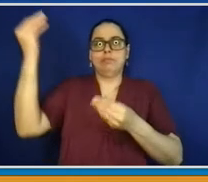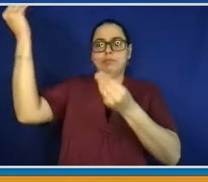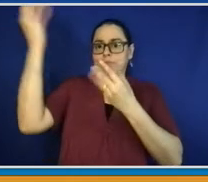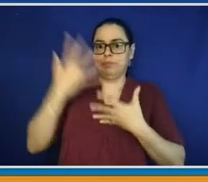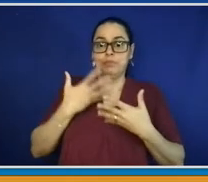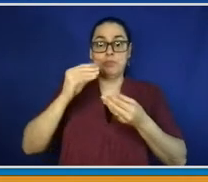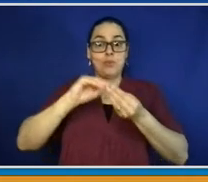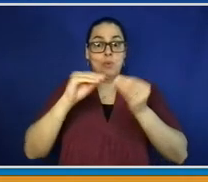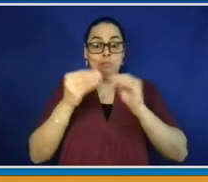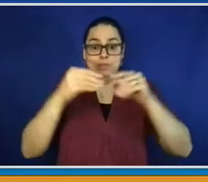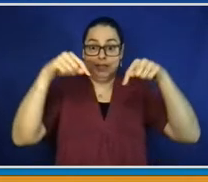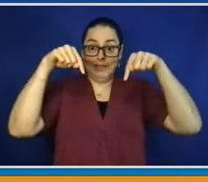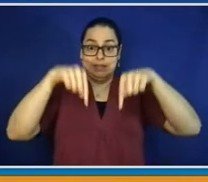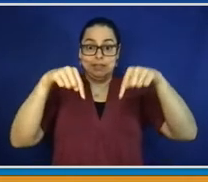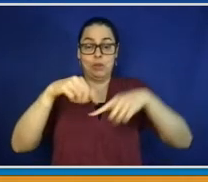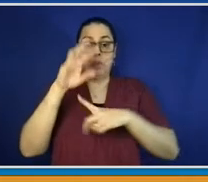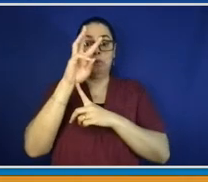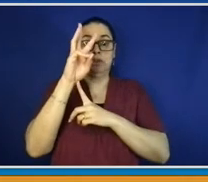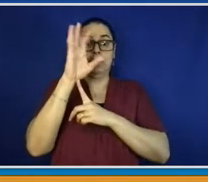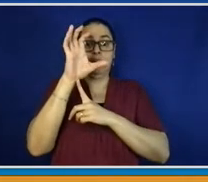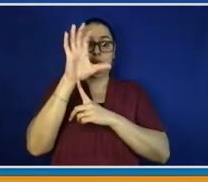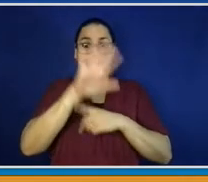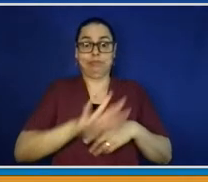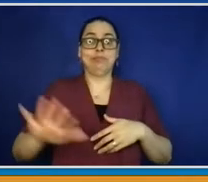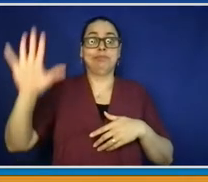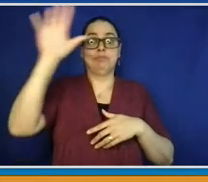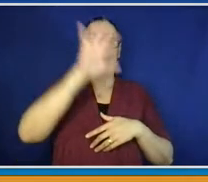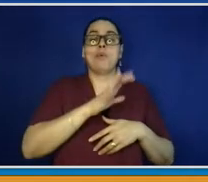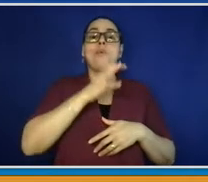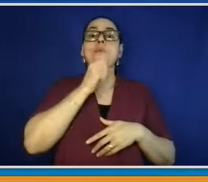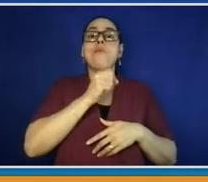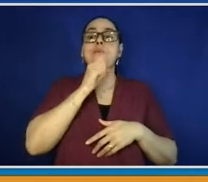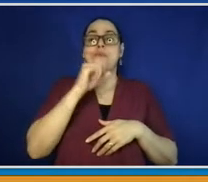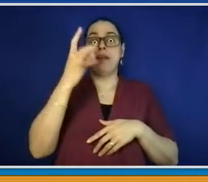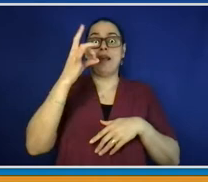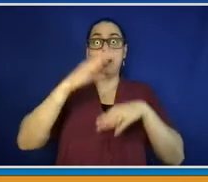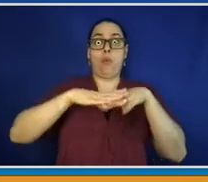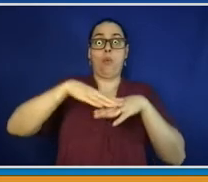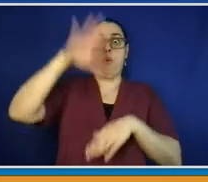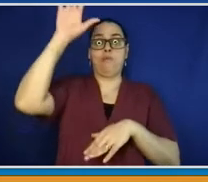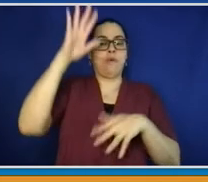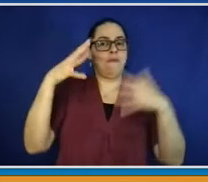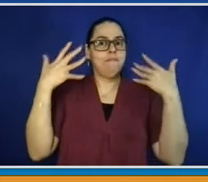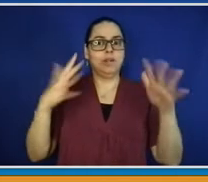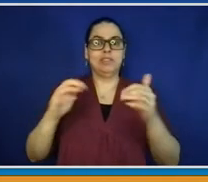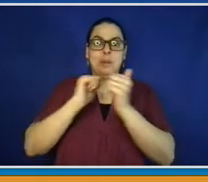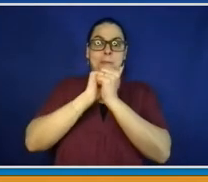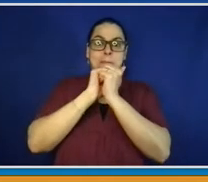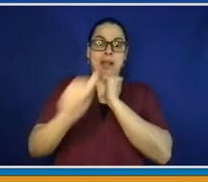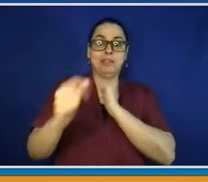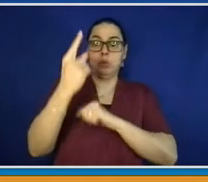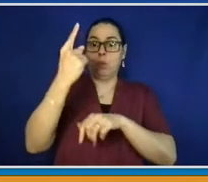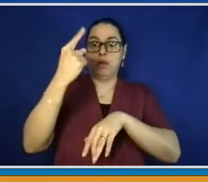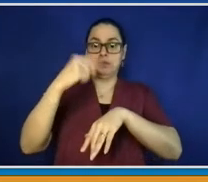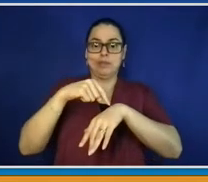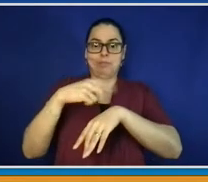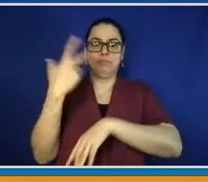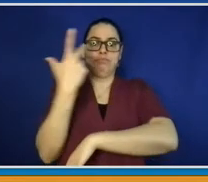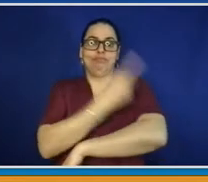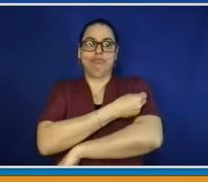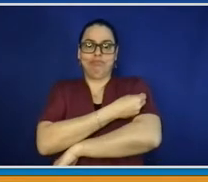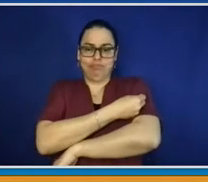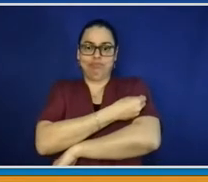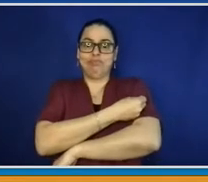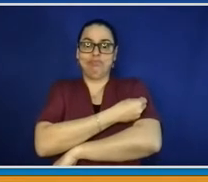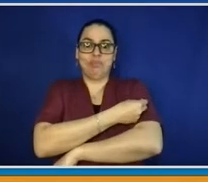our population, just shy of 75% of all the people in Westchester County, 18 years of age and older, have been vaccinated at